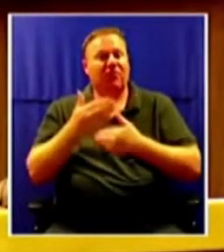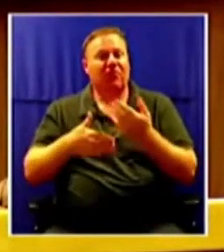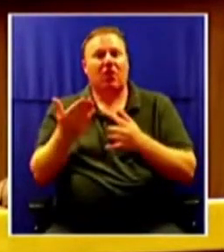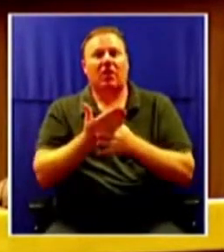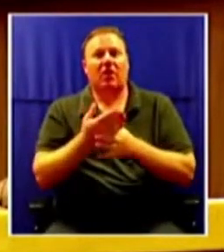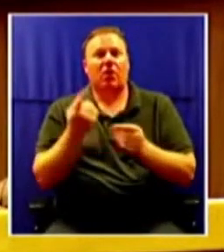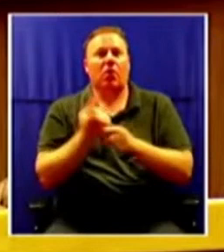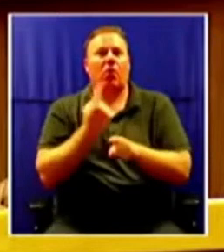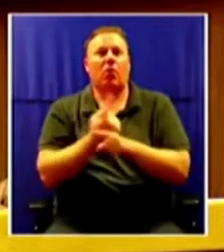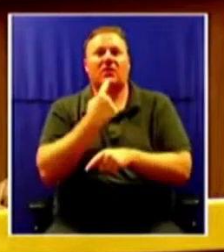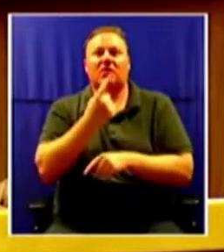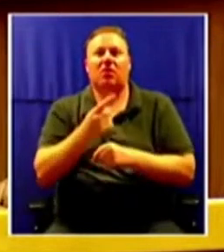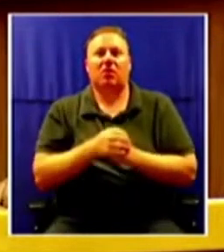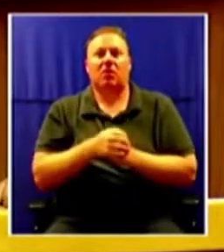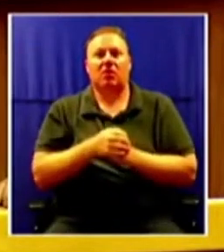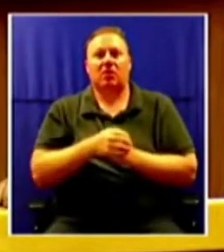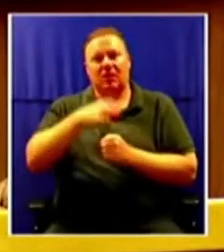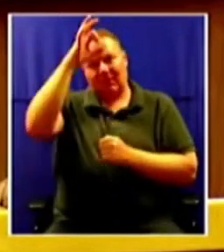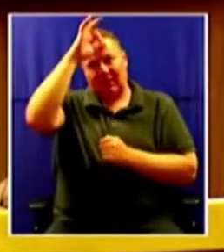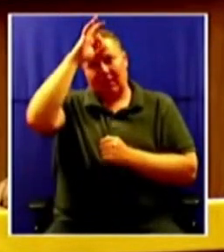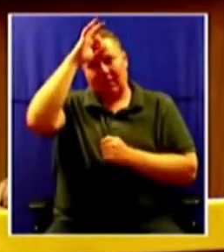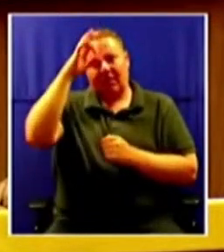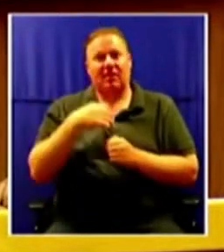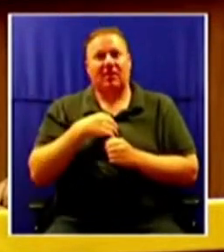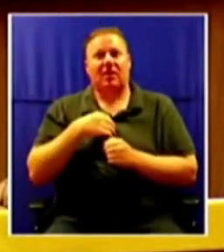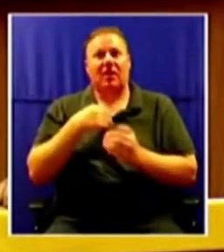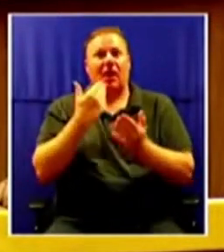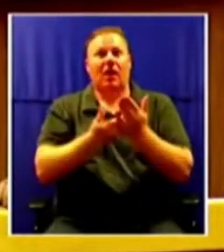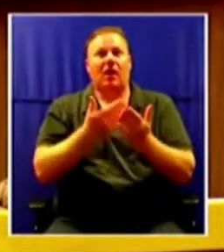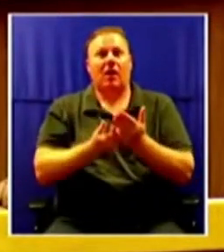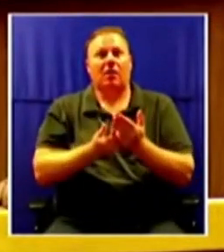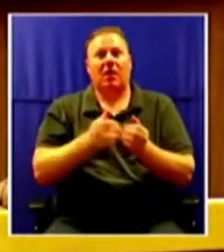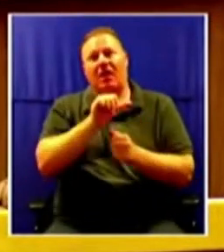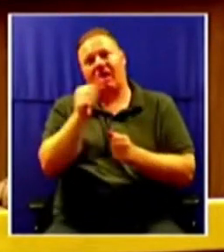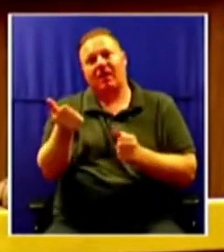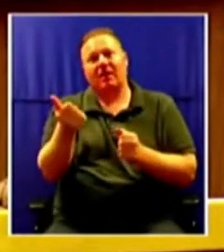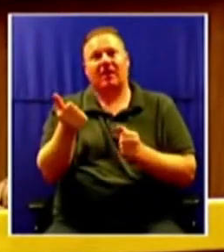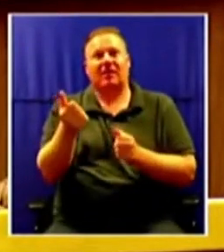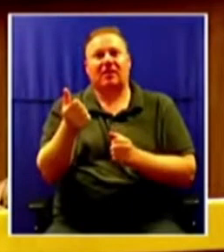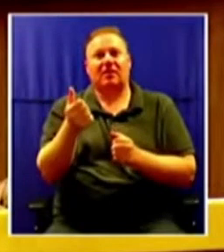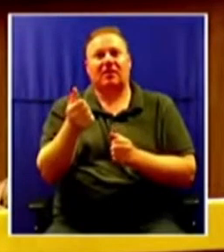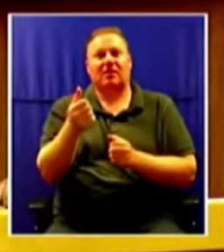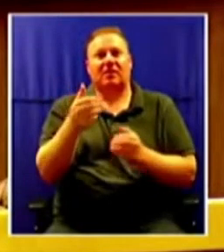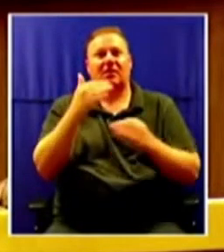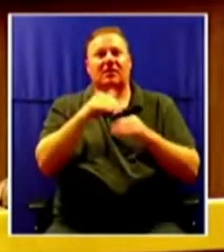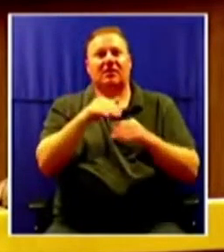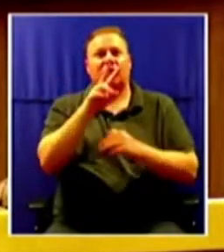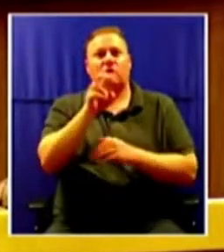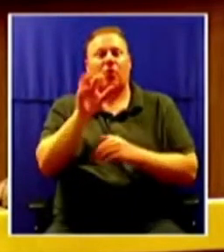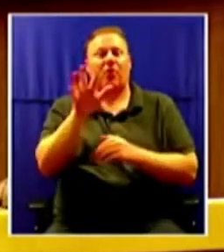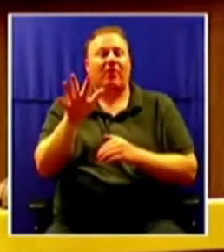told that SAPS has a new lead and they have applied yet for another Section 205. Your government is stalling.